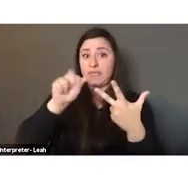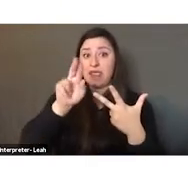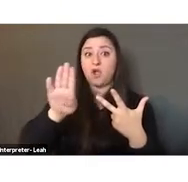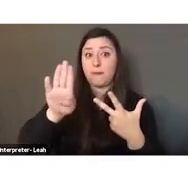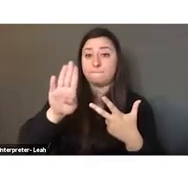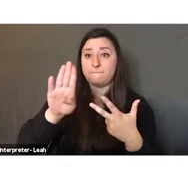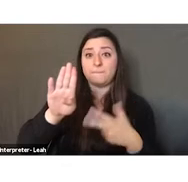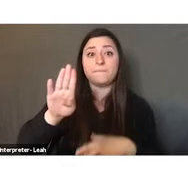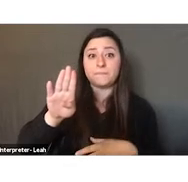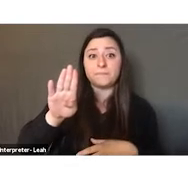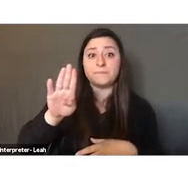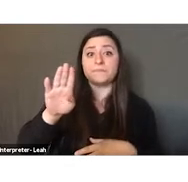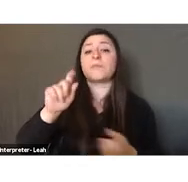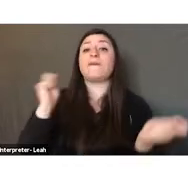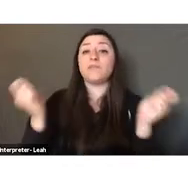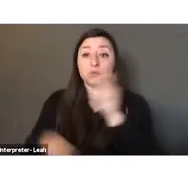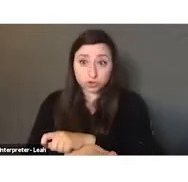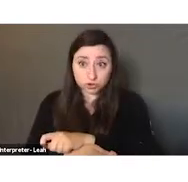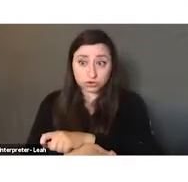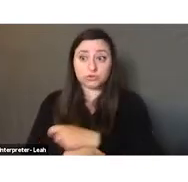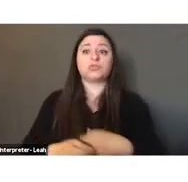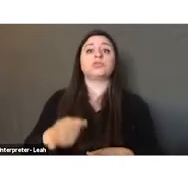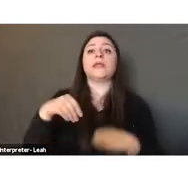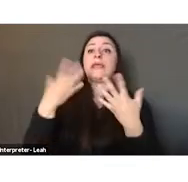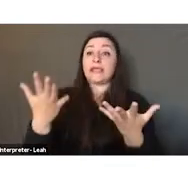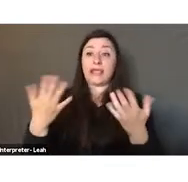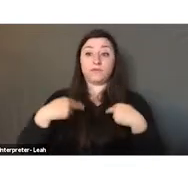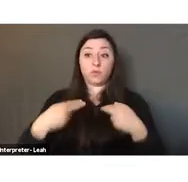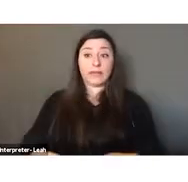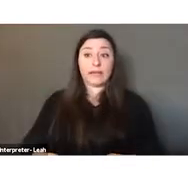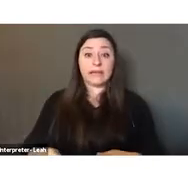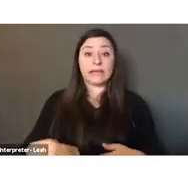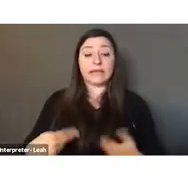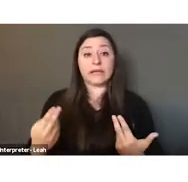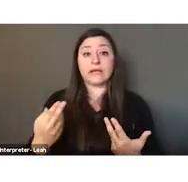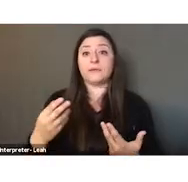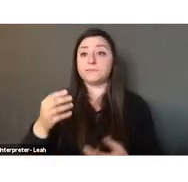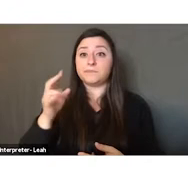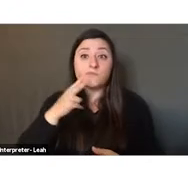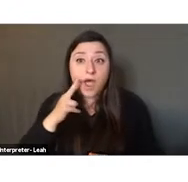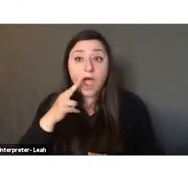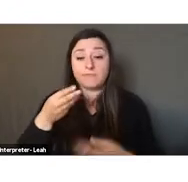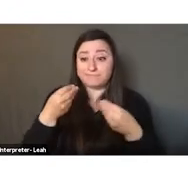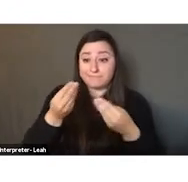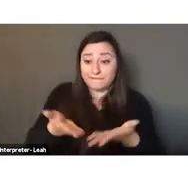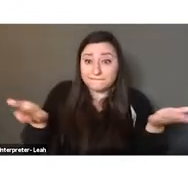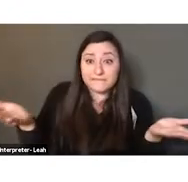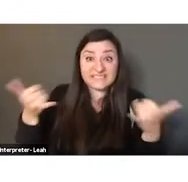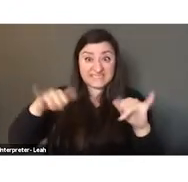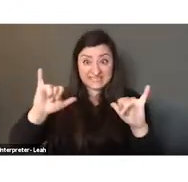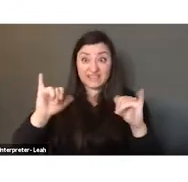agricultural revolution that gave humanity crops and products that are still